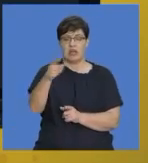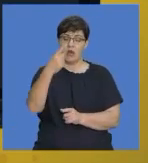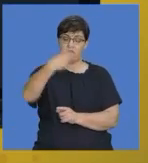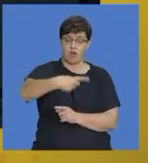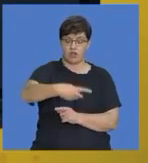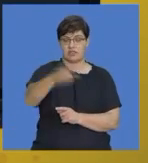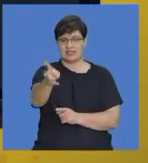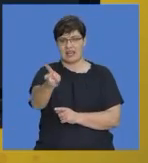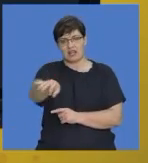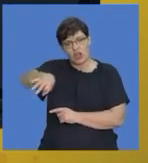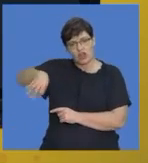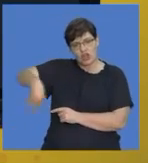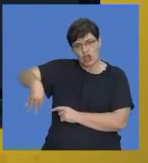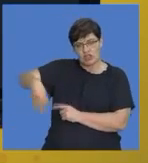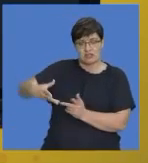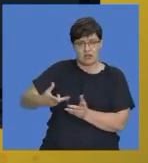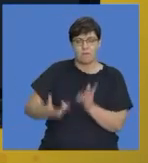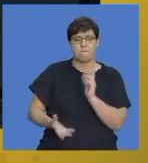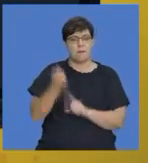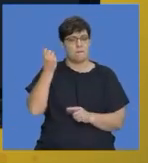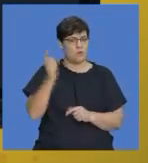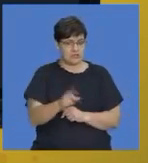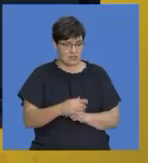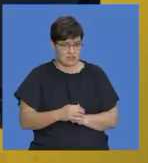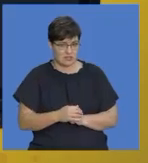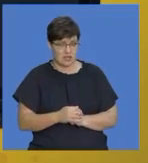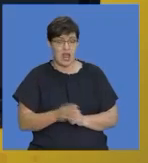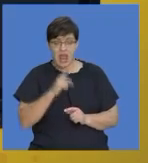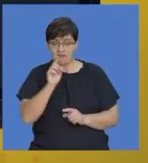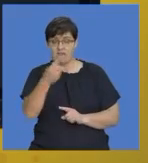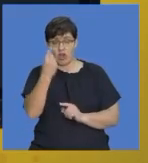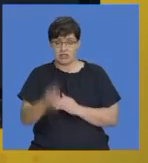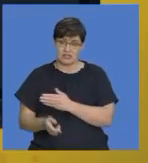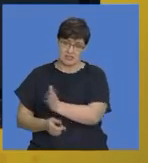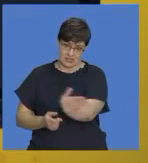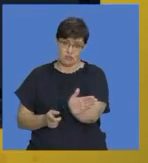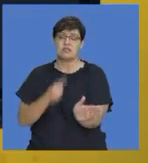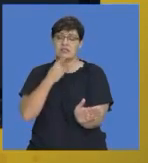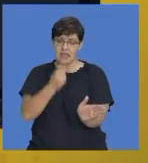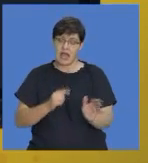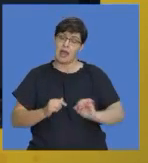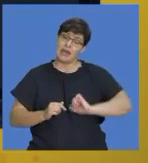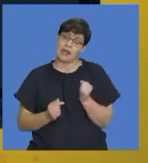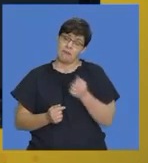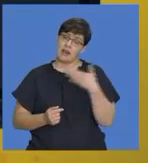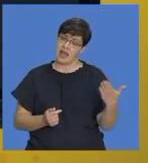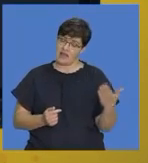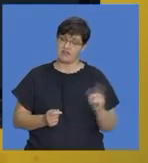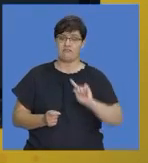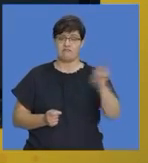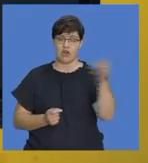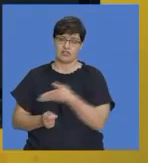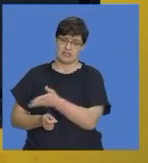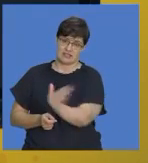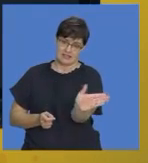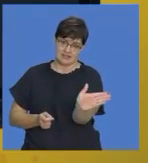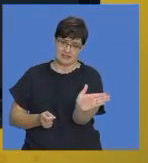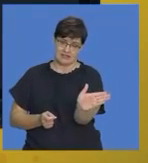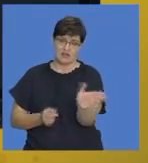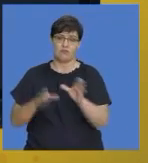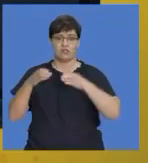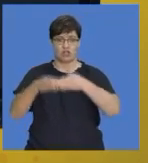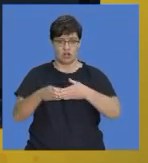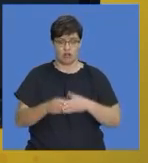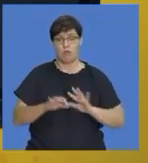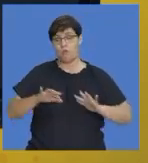you will be taking. Obviously, if you're taking the first exit you will say keep left and take the first exit in the circle or keep